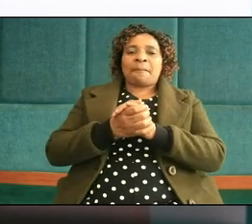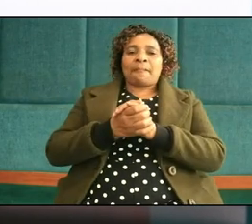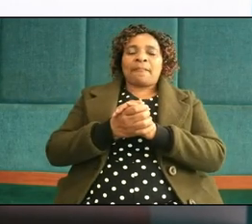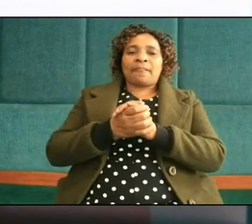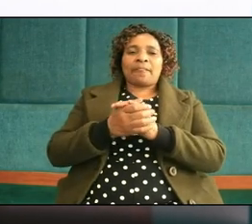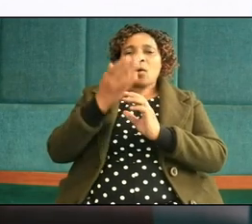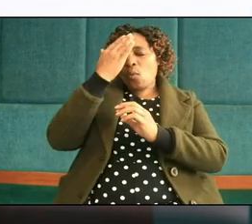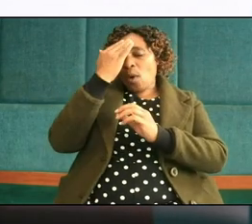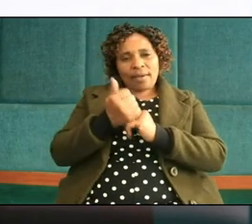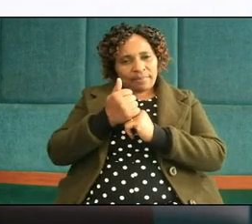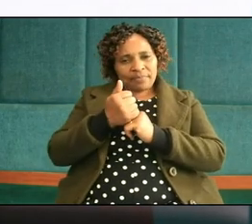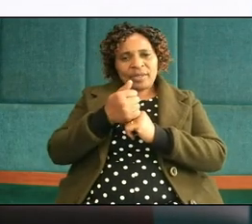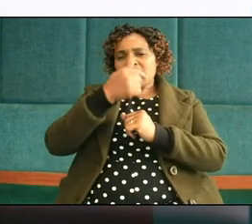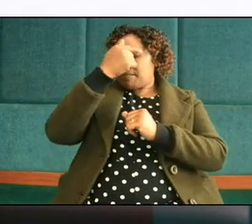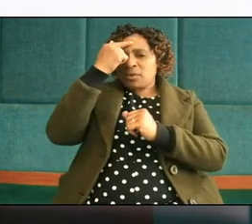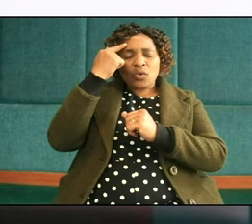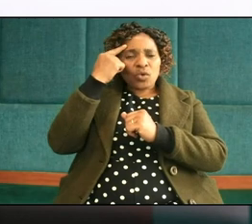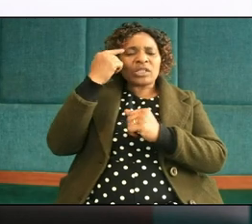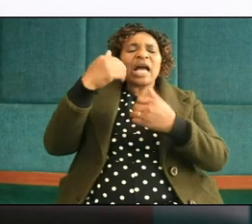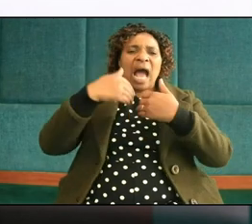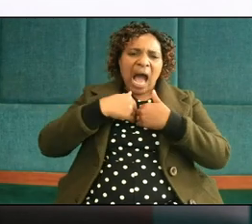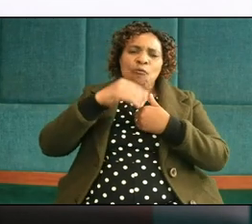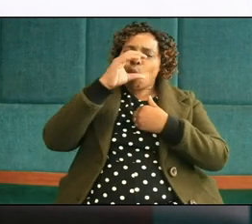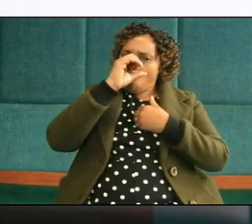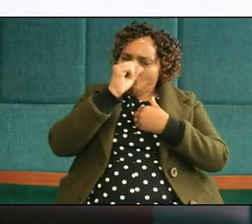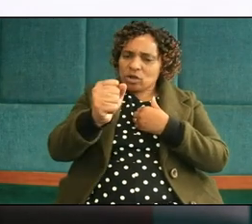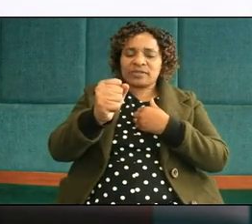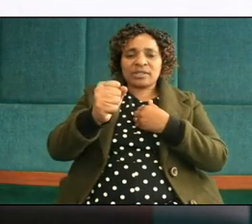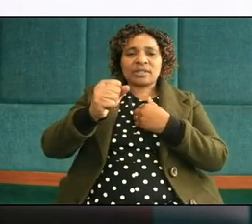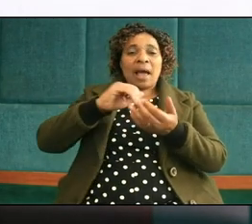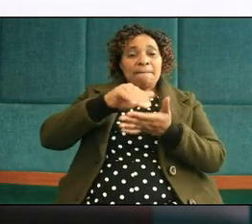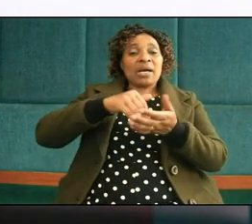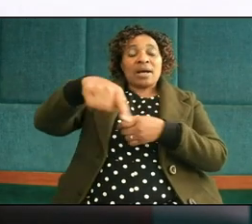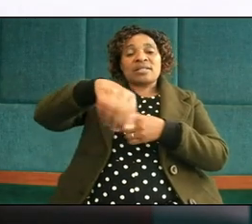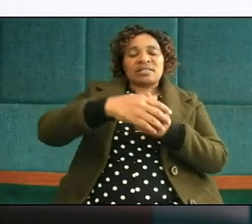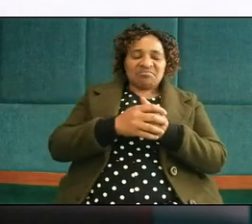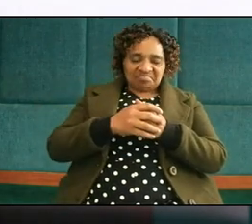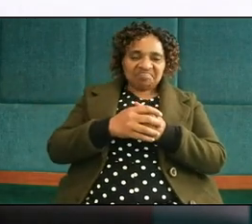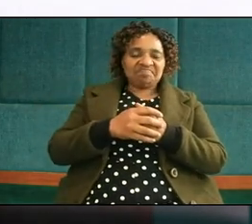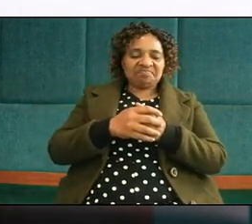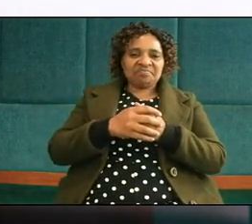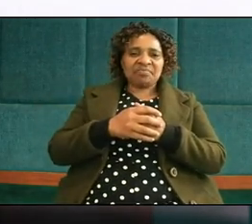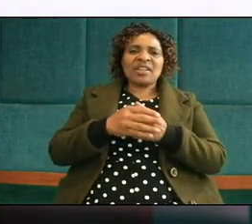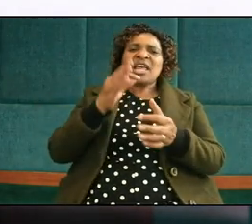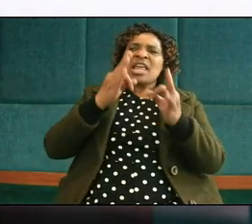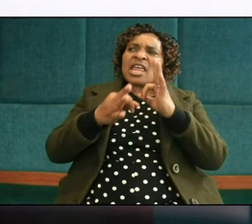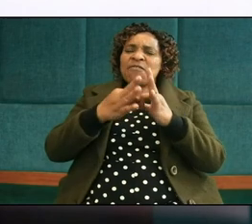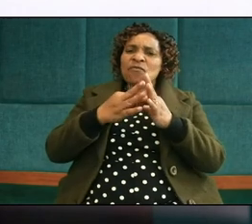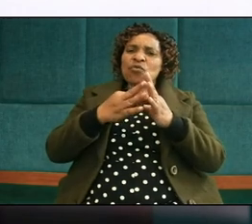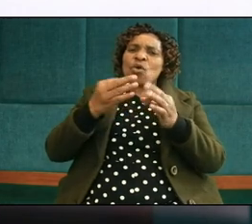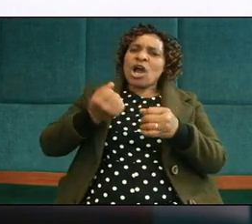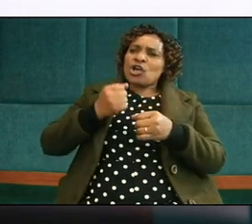why because we have wolves among us pay attention to this if you ever can